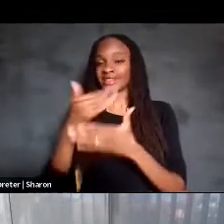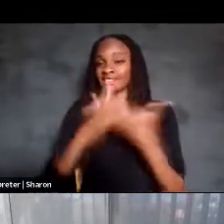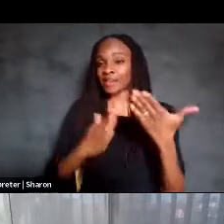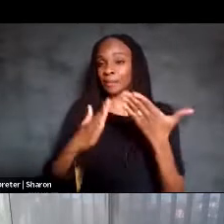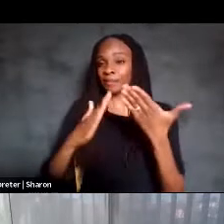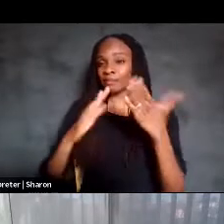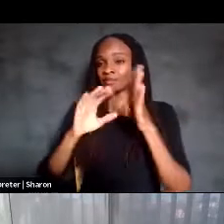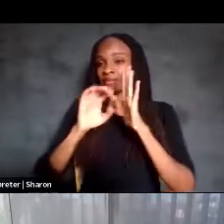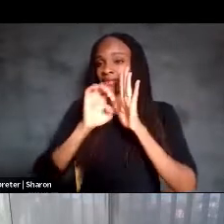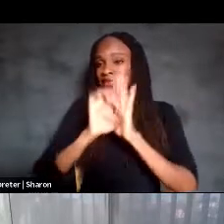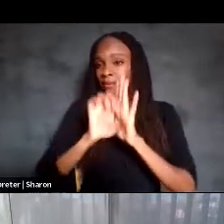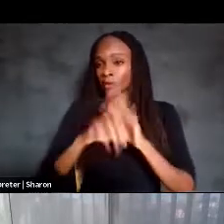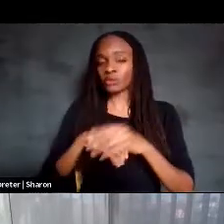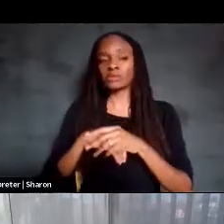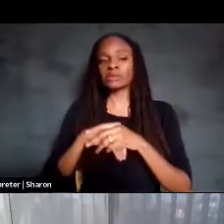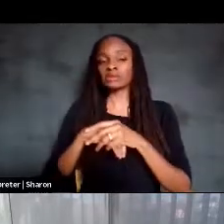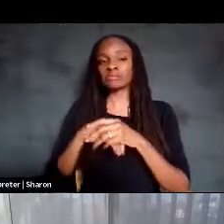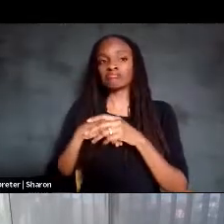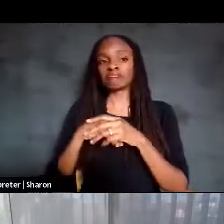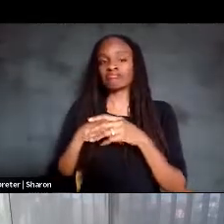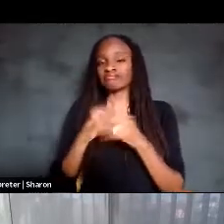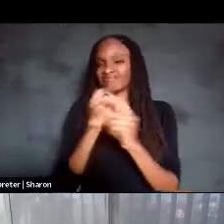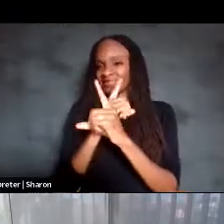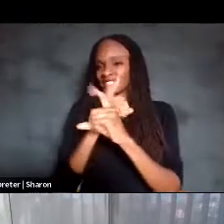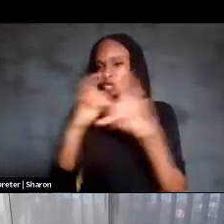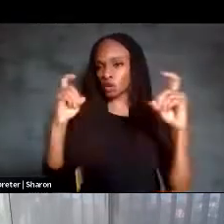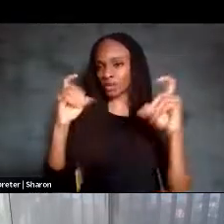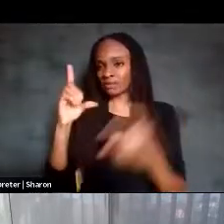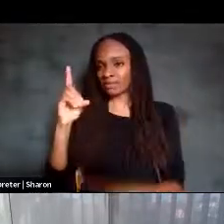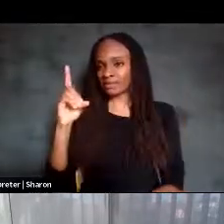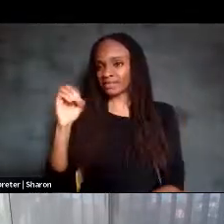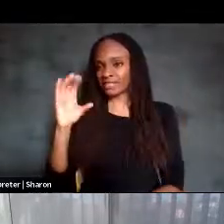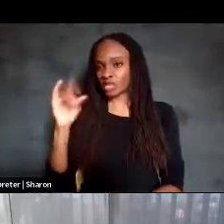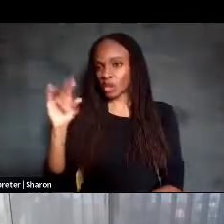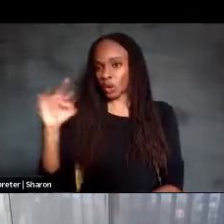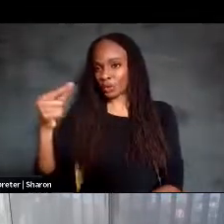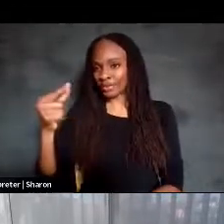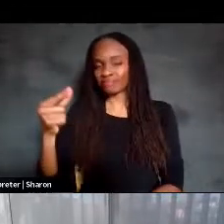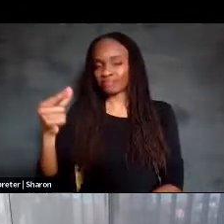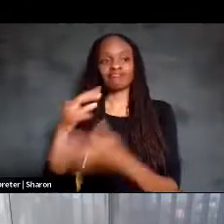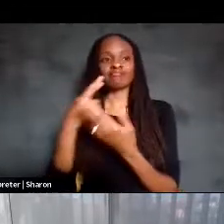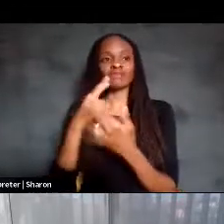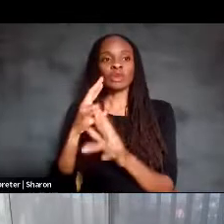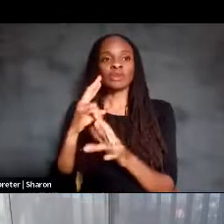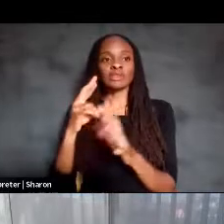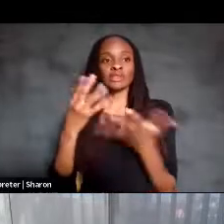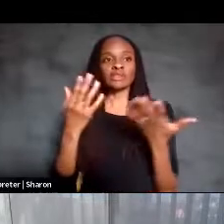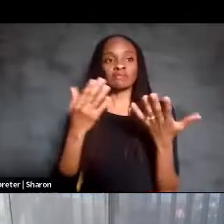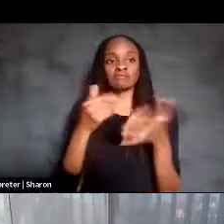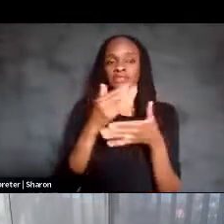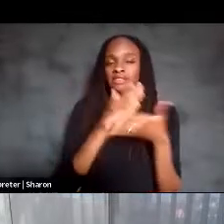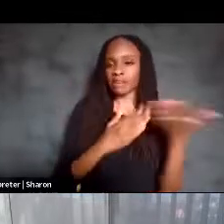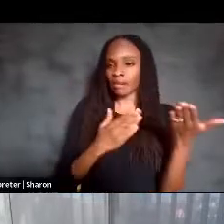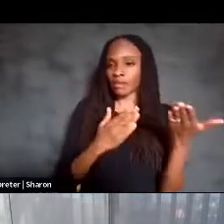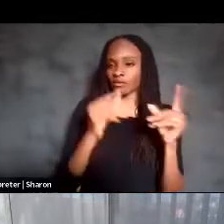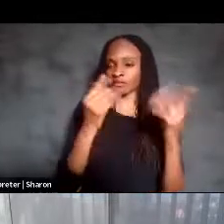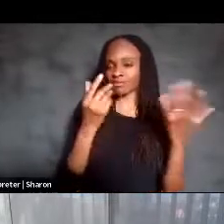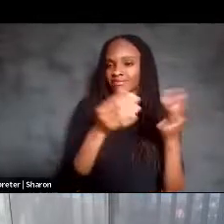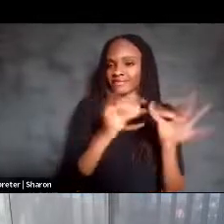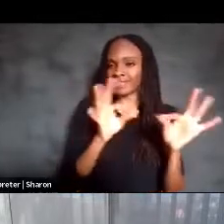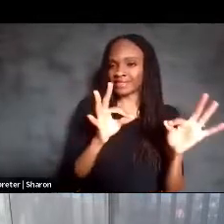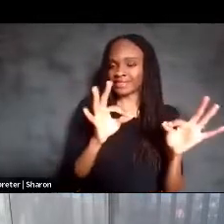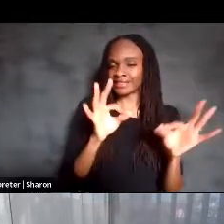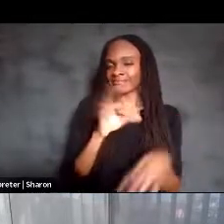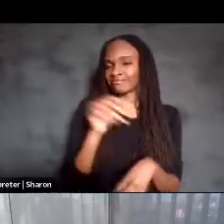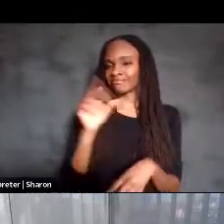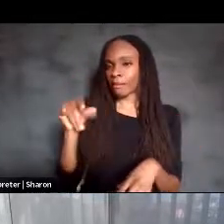decoding results. So these are the sentences that Pancho was trying to say, and this is what we